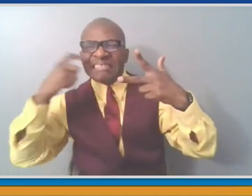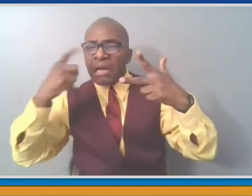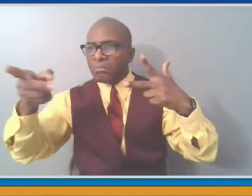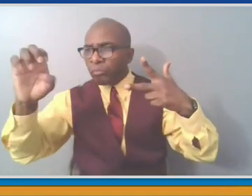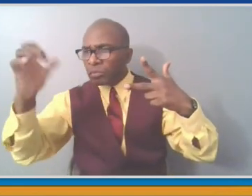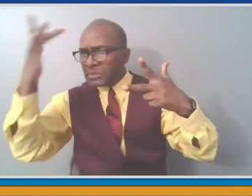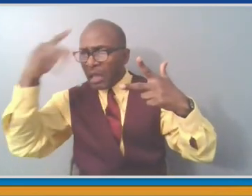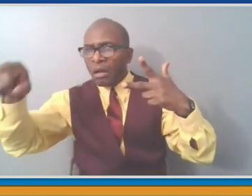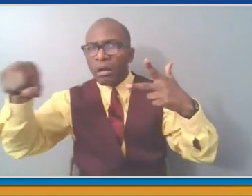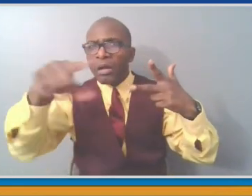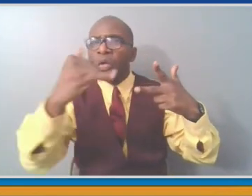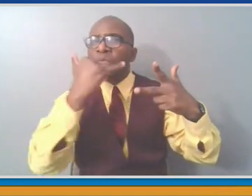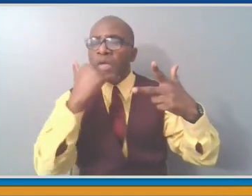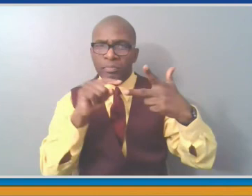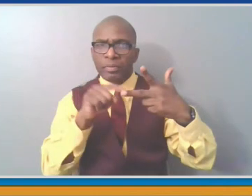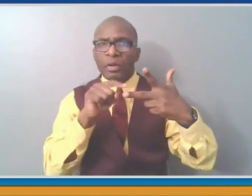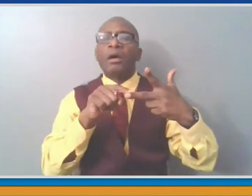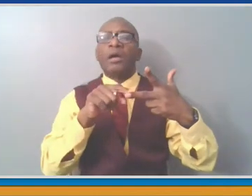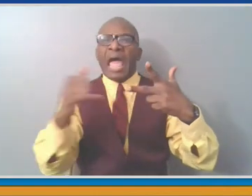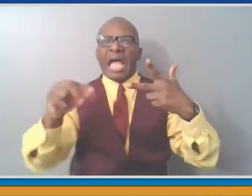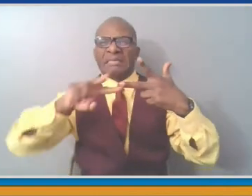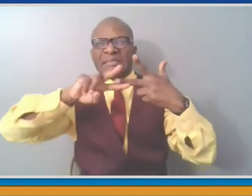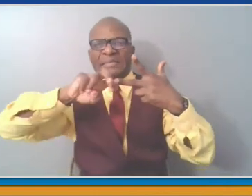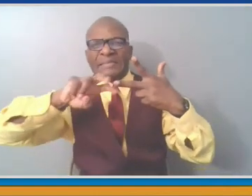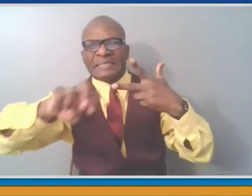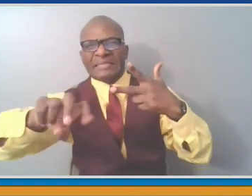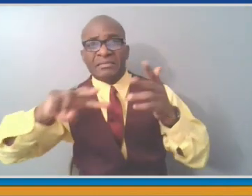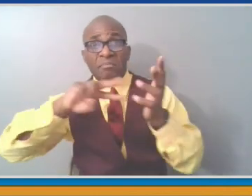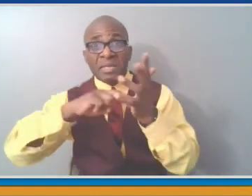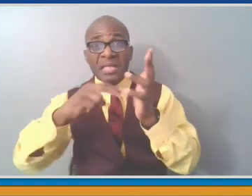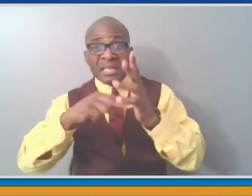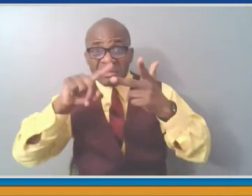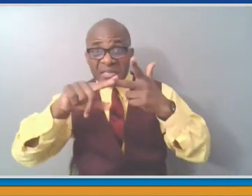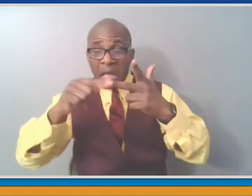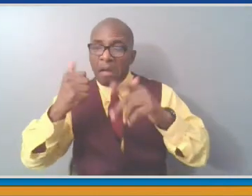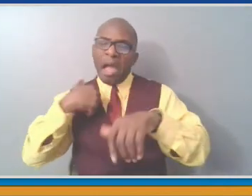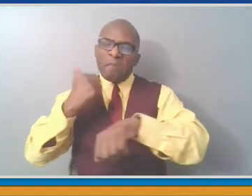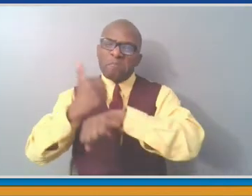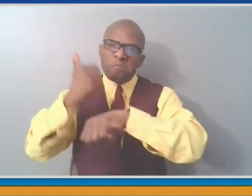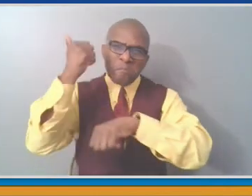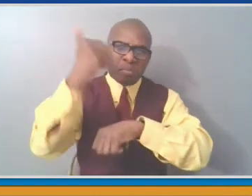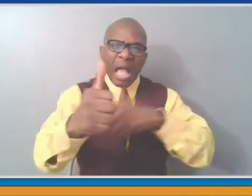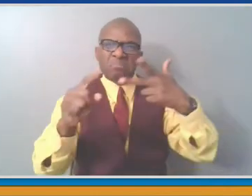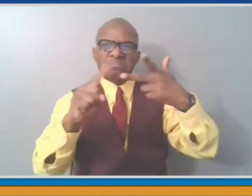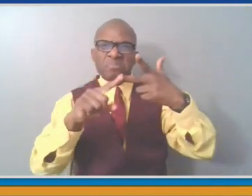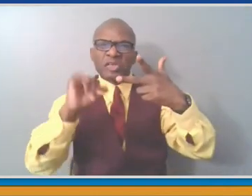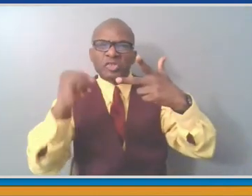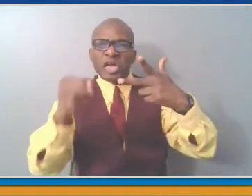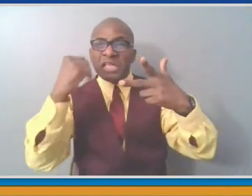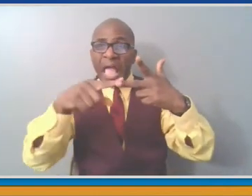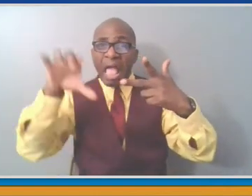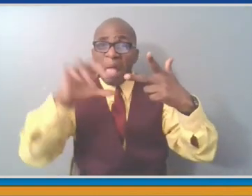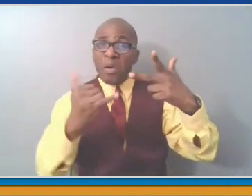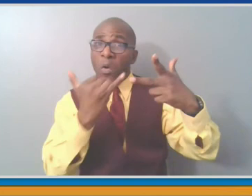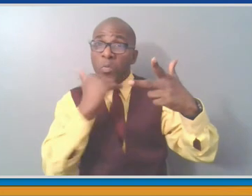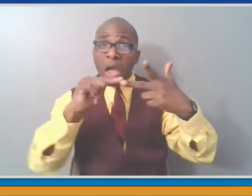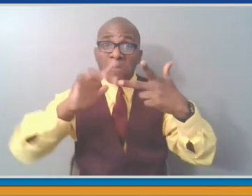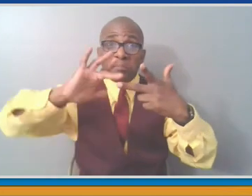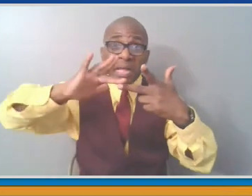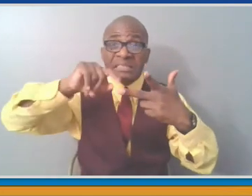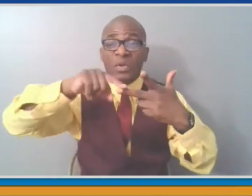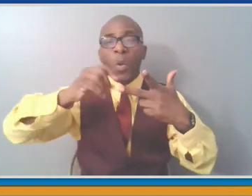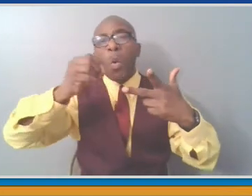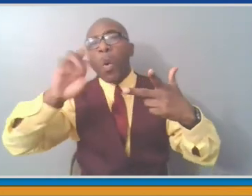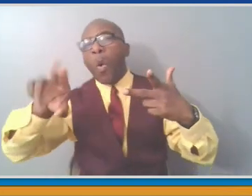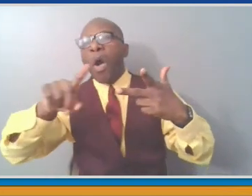combination of other things that caused it, which would then become an advisory to individuals? If you have these situations, then